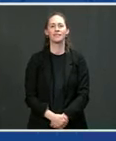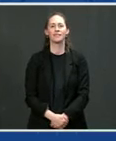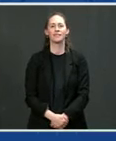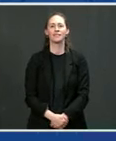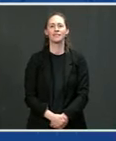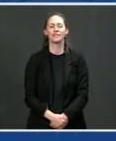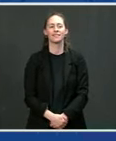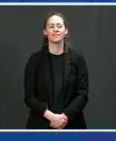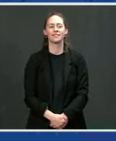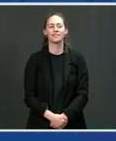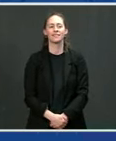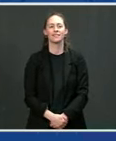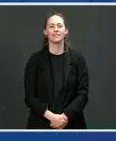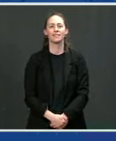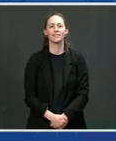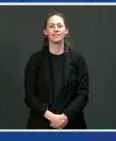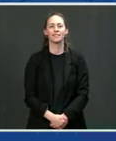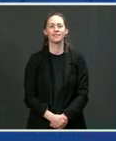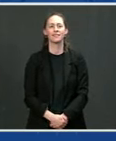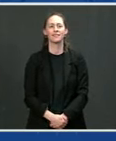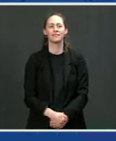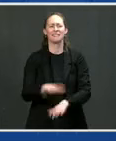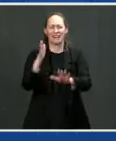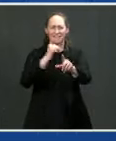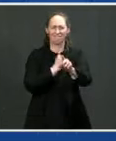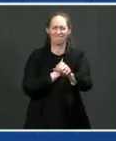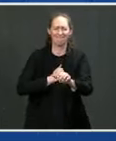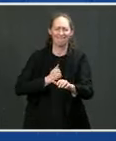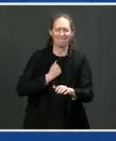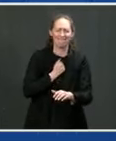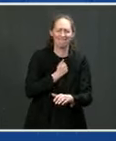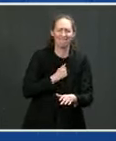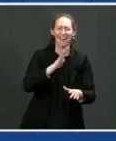Oh, I'm sorry. Good afternoon. Good afternoon.